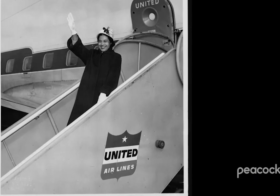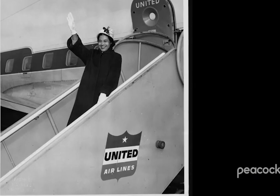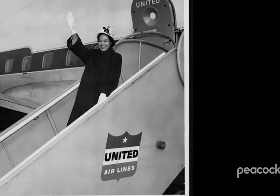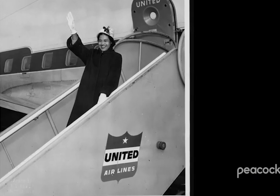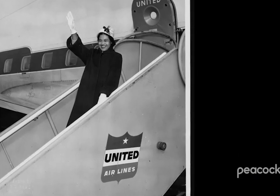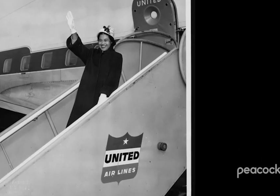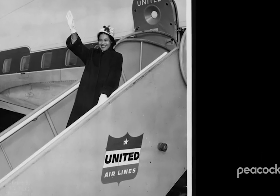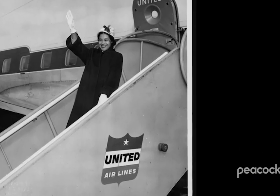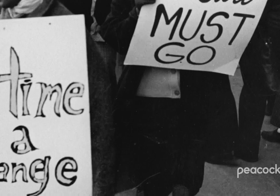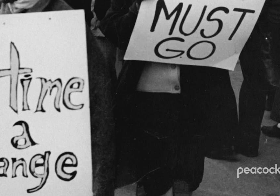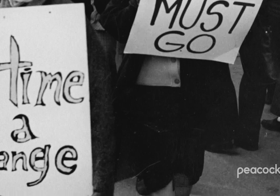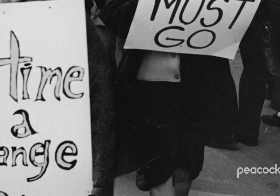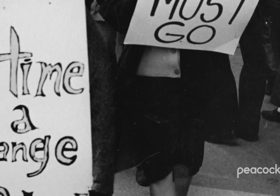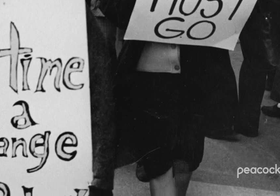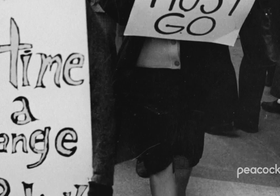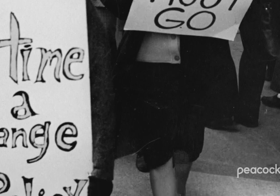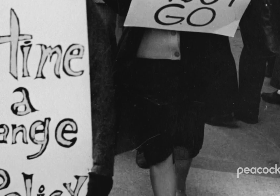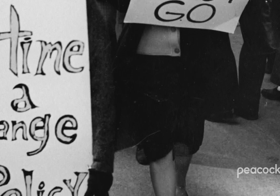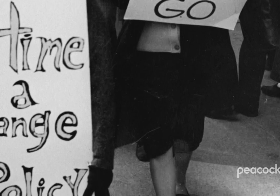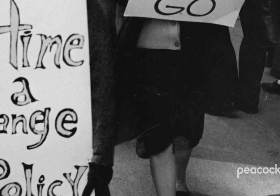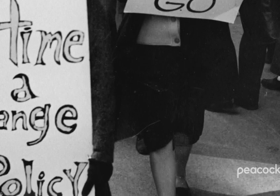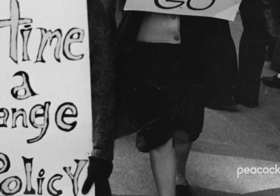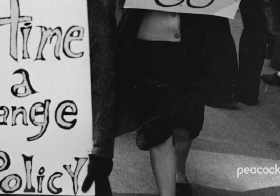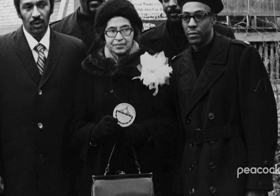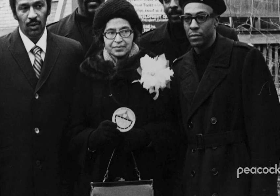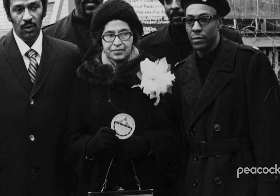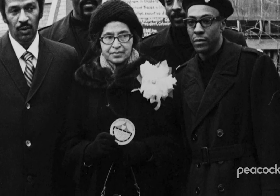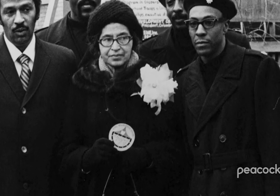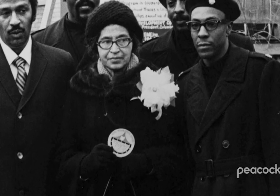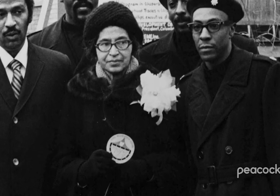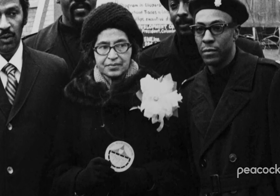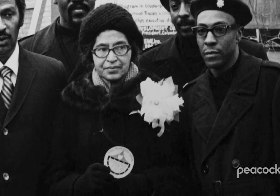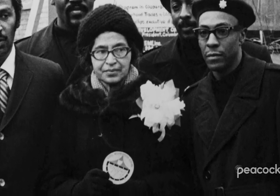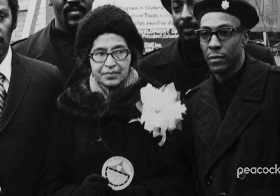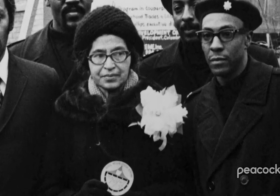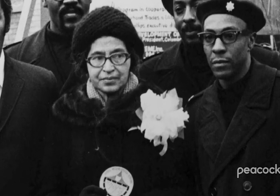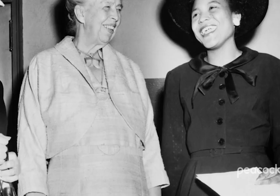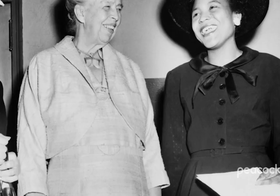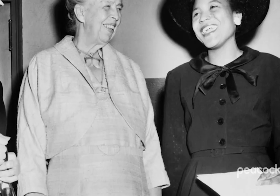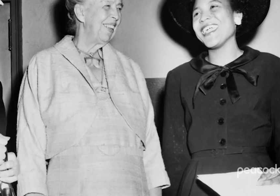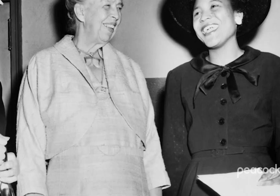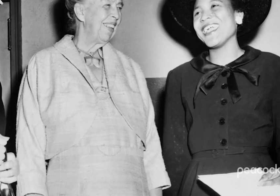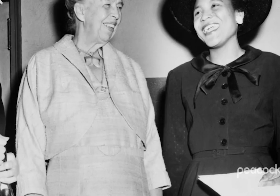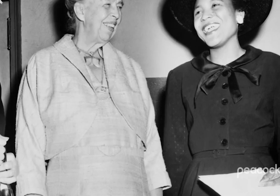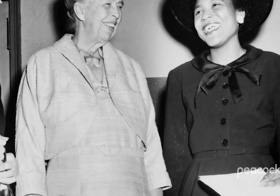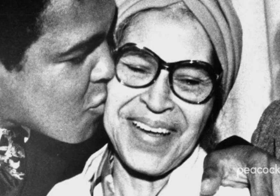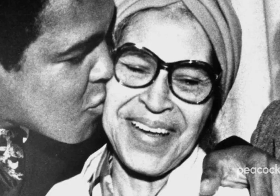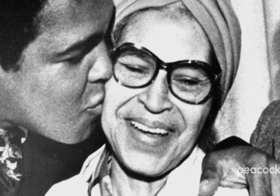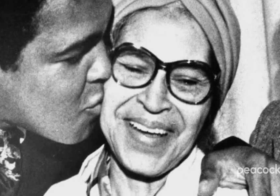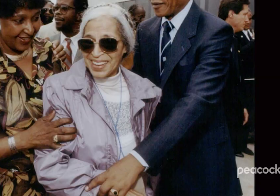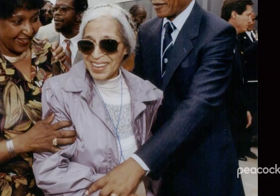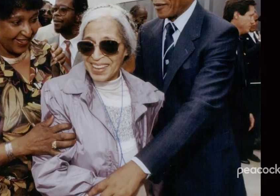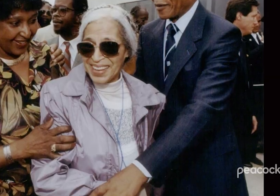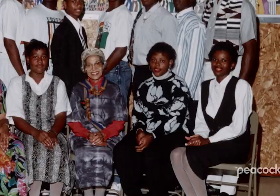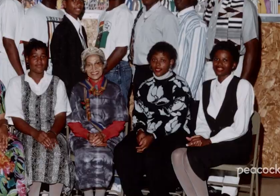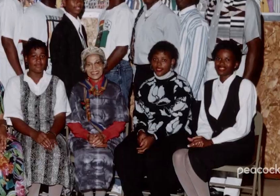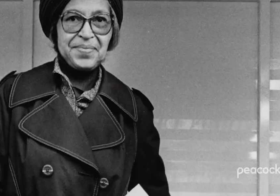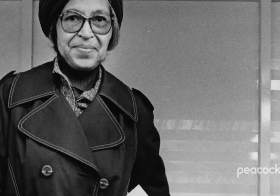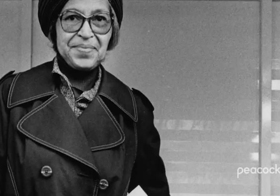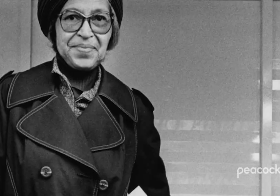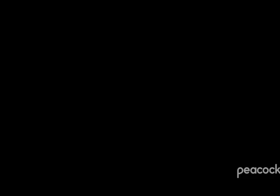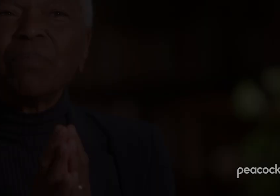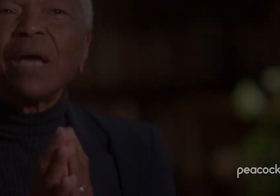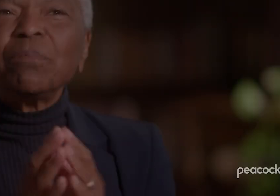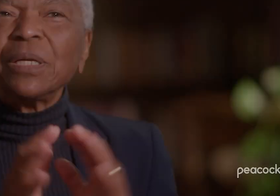If they could see her talking about the Republic of New Africa, her out there with the Panthers, then they would understand the real Rosa Parks,